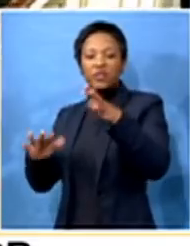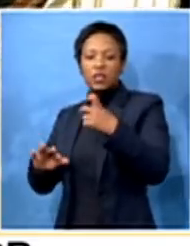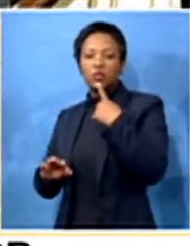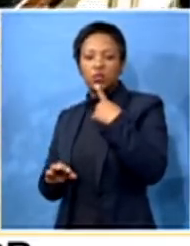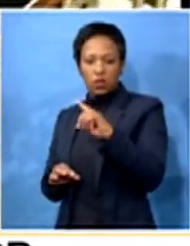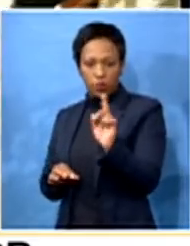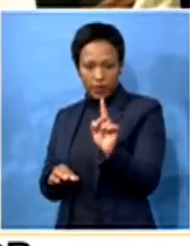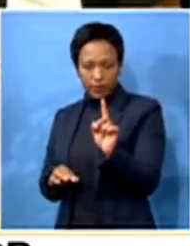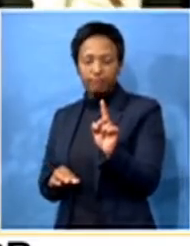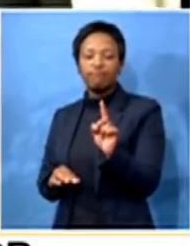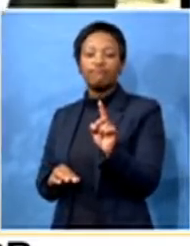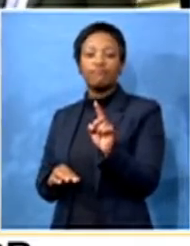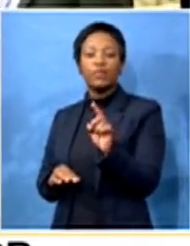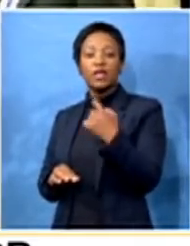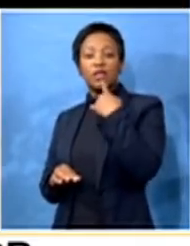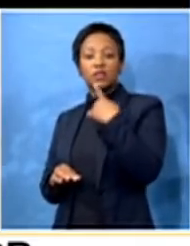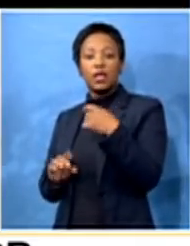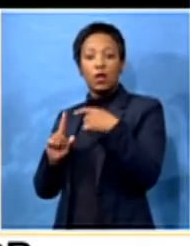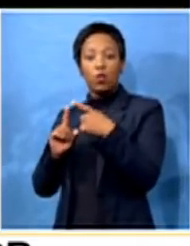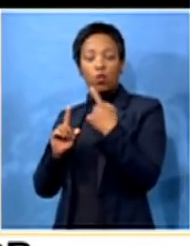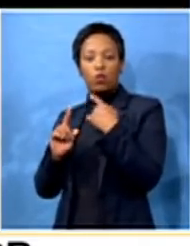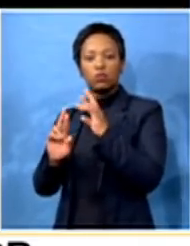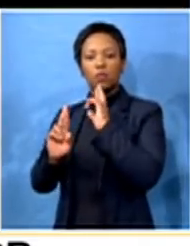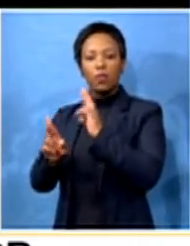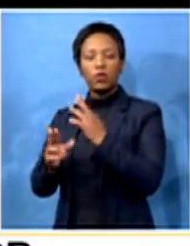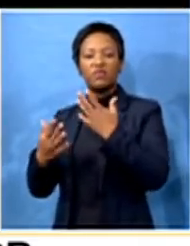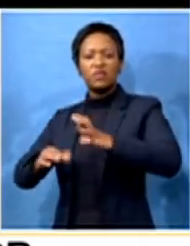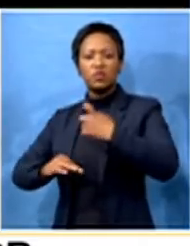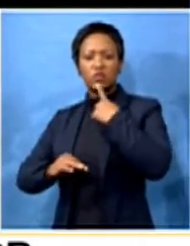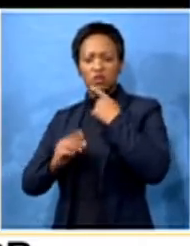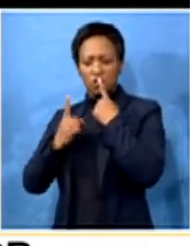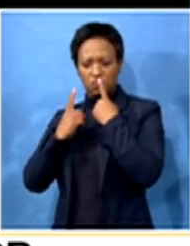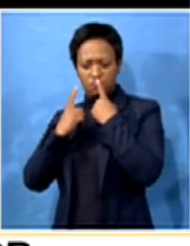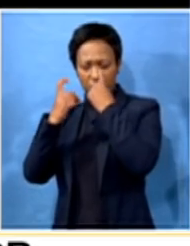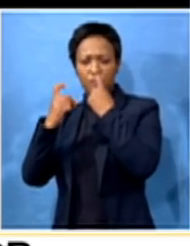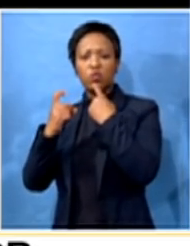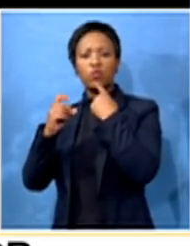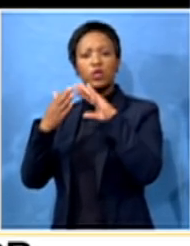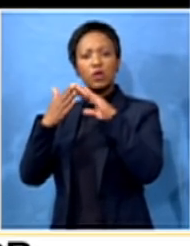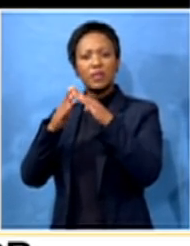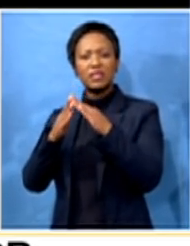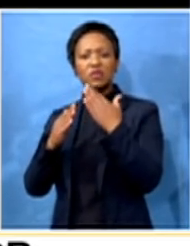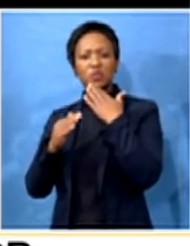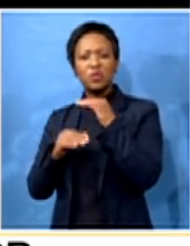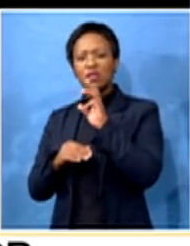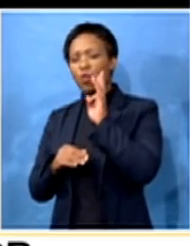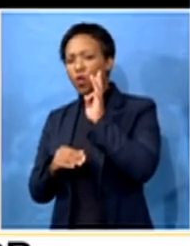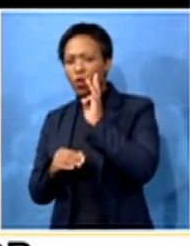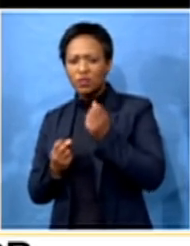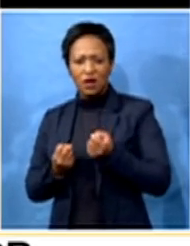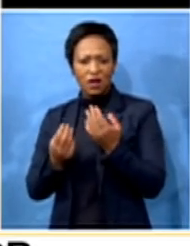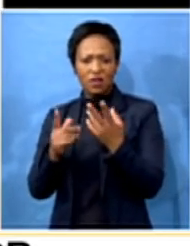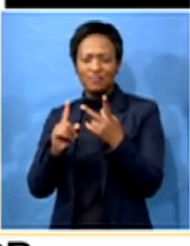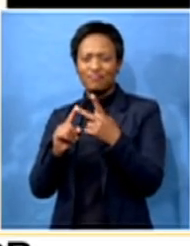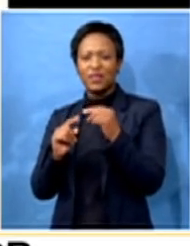one of the, the report raises complaints from residents about issues such as water provision, water